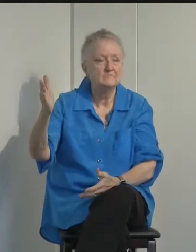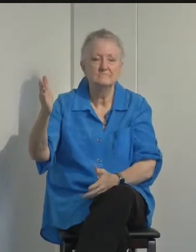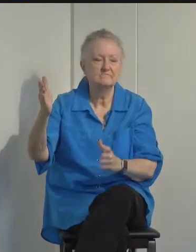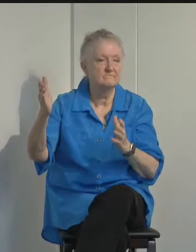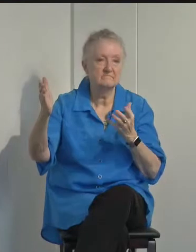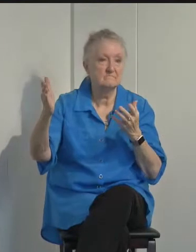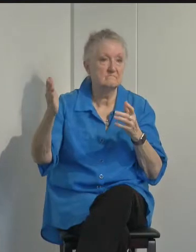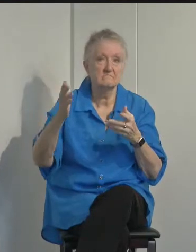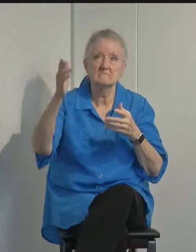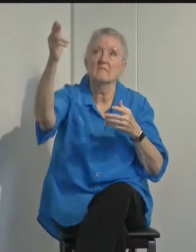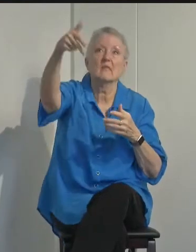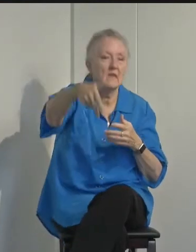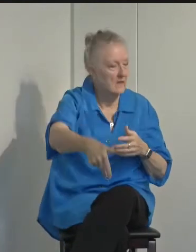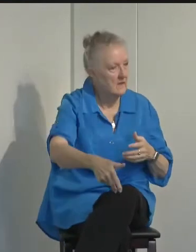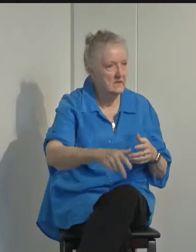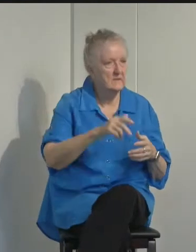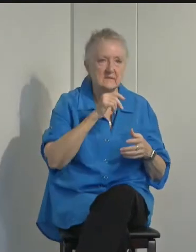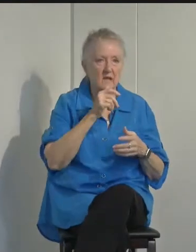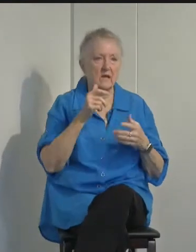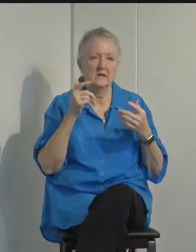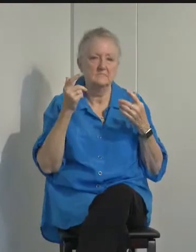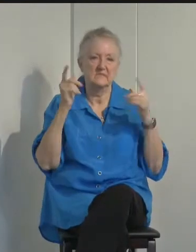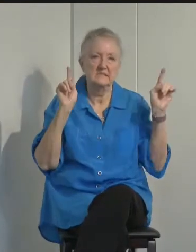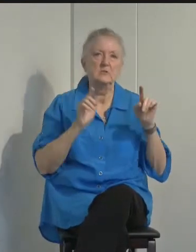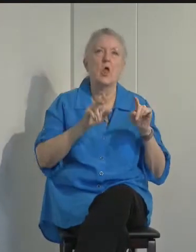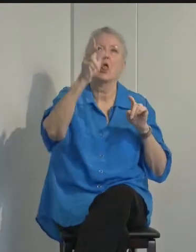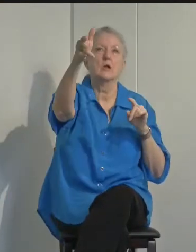unlikely I would have made it up the hill at all.